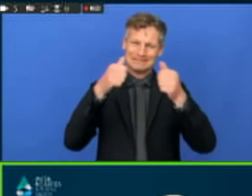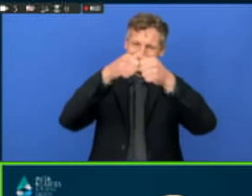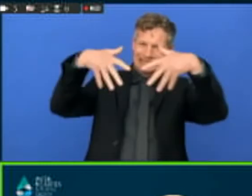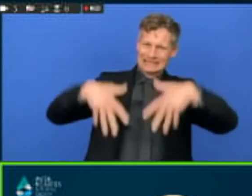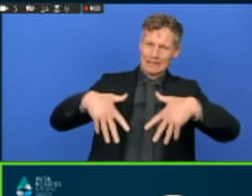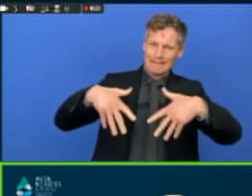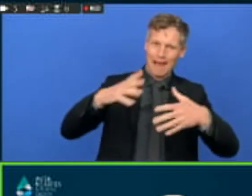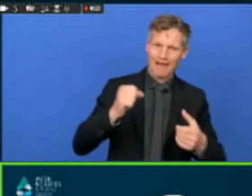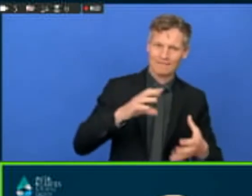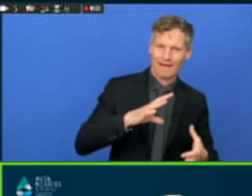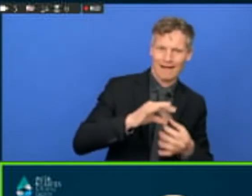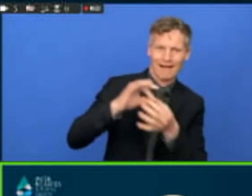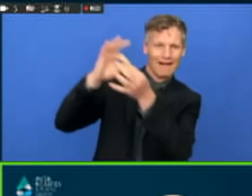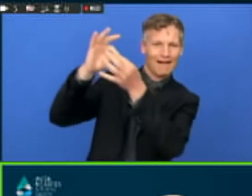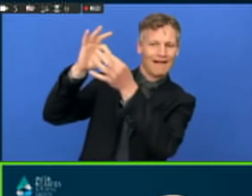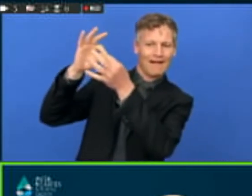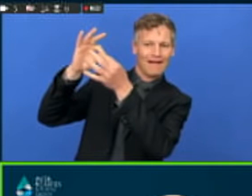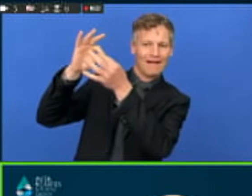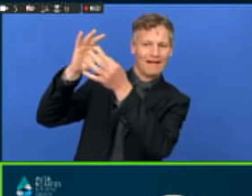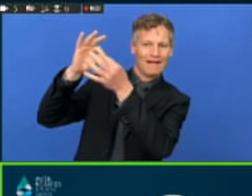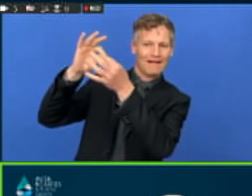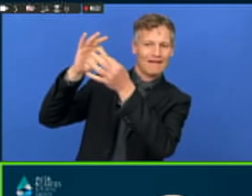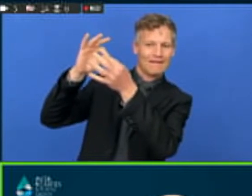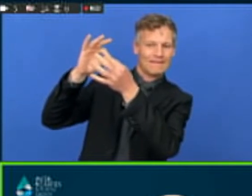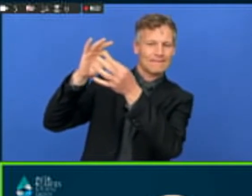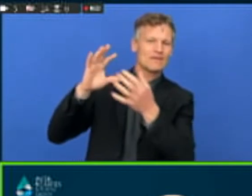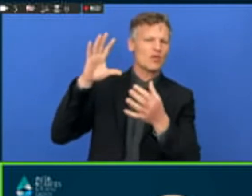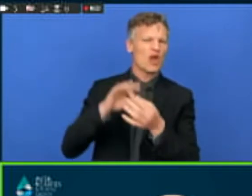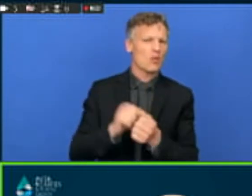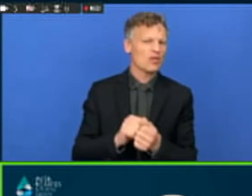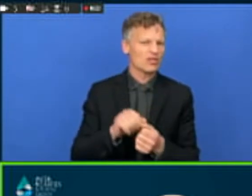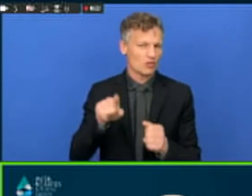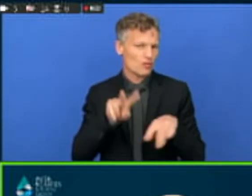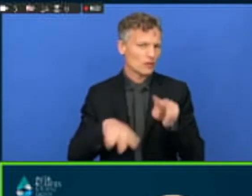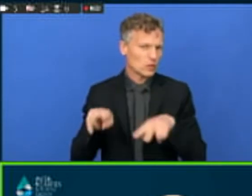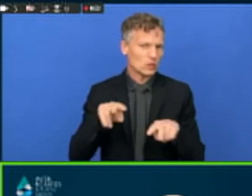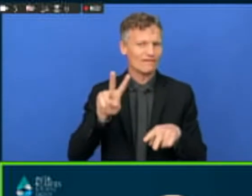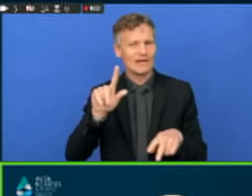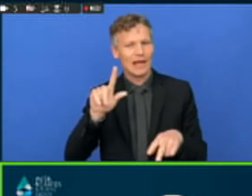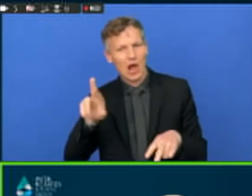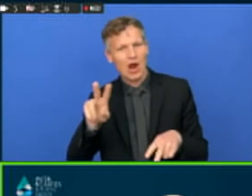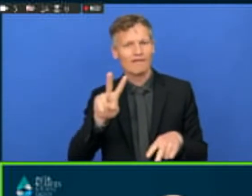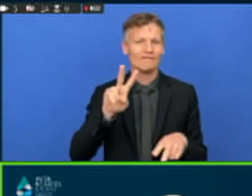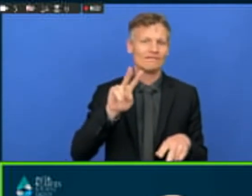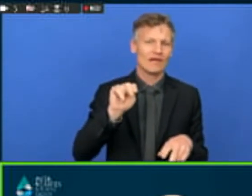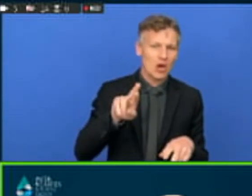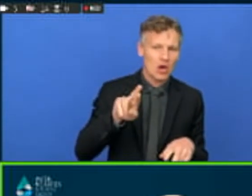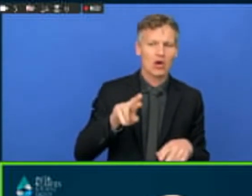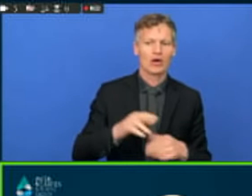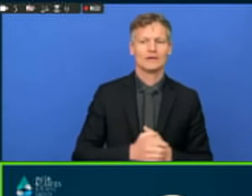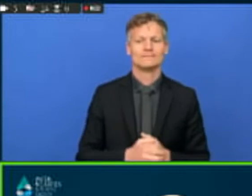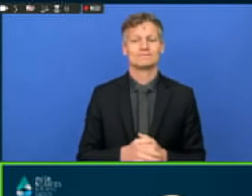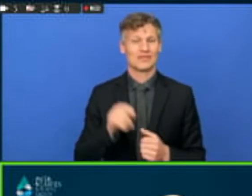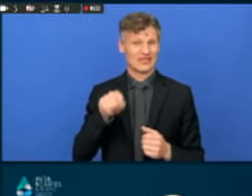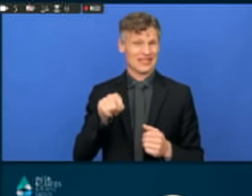will be well organized, structured, if these